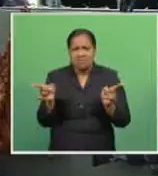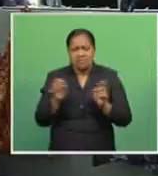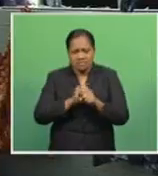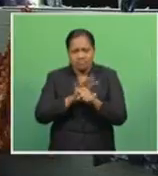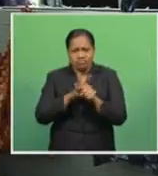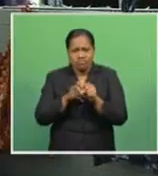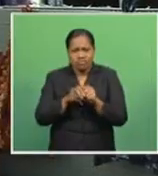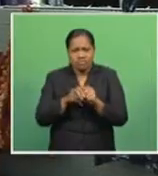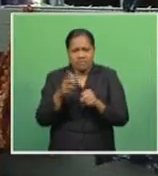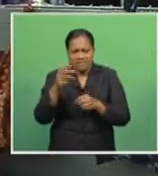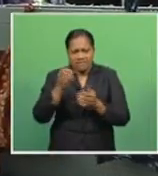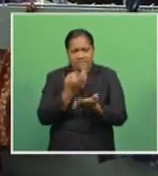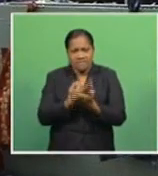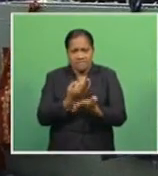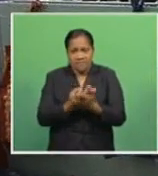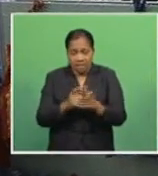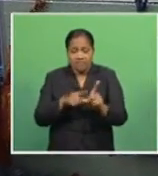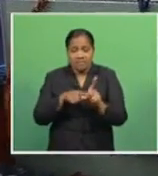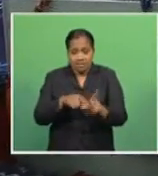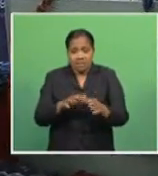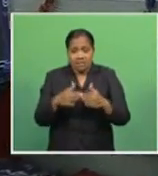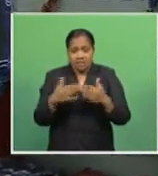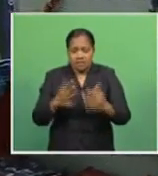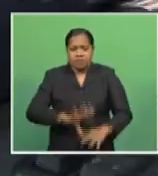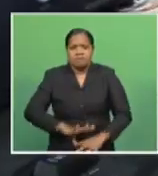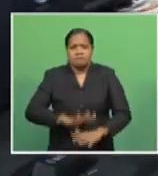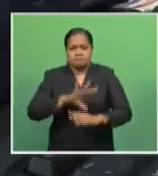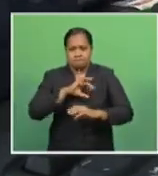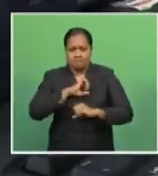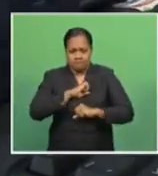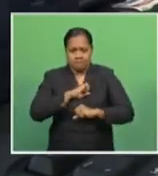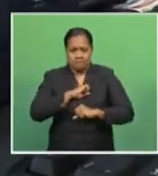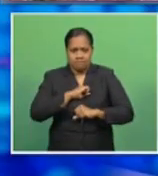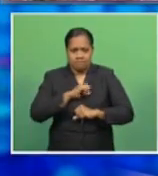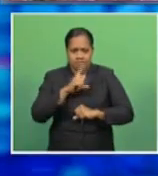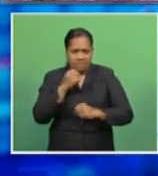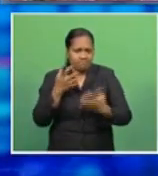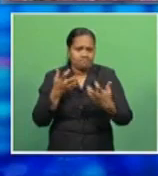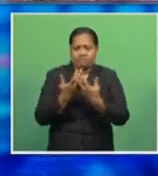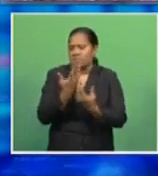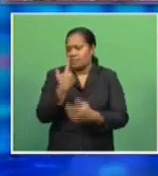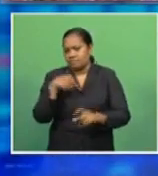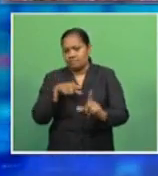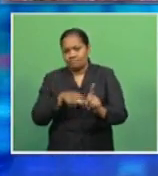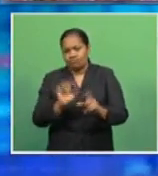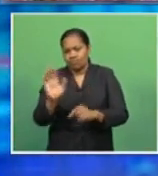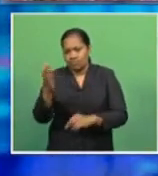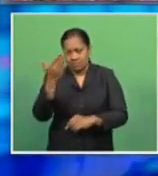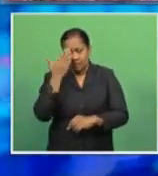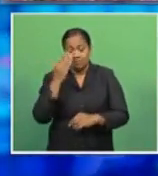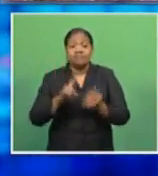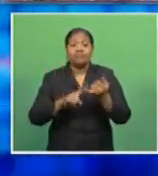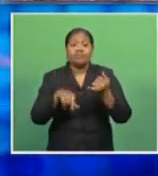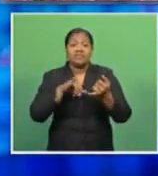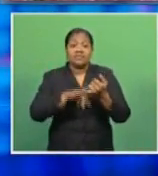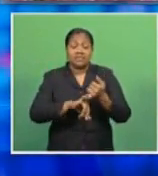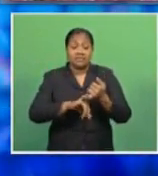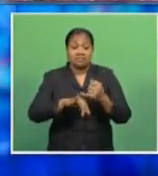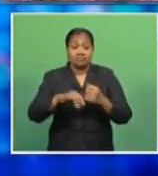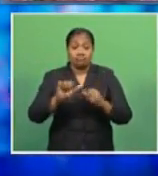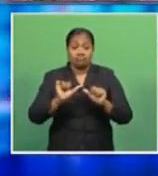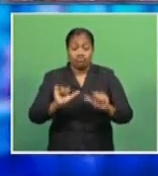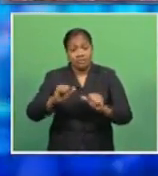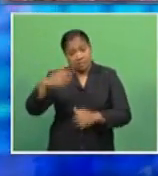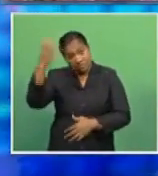year, they are confident of matching or suppressing last year's results. U.S. Donald Trump says he will